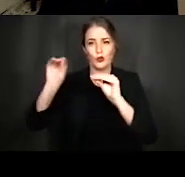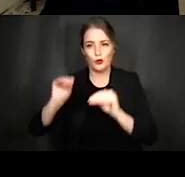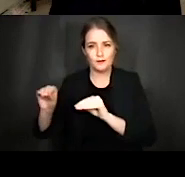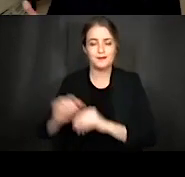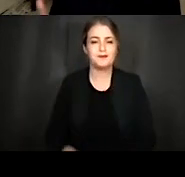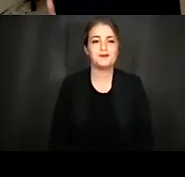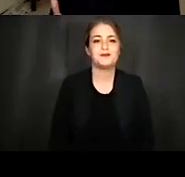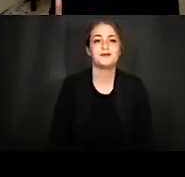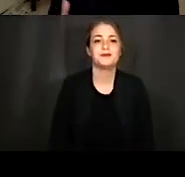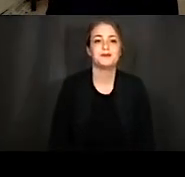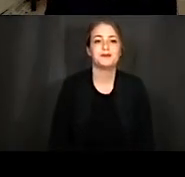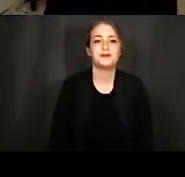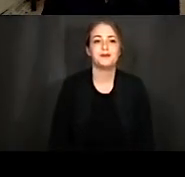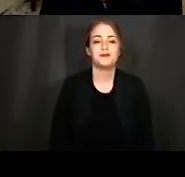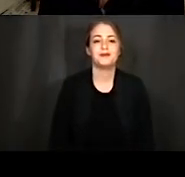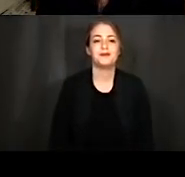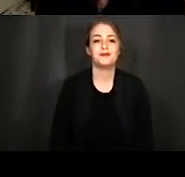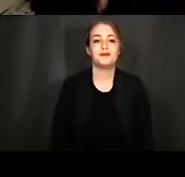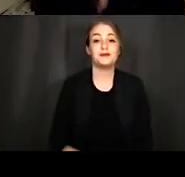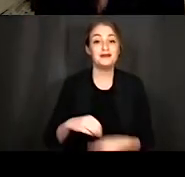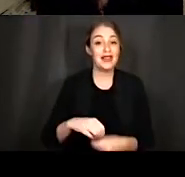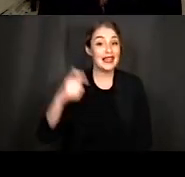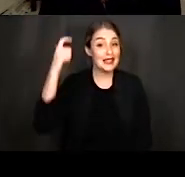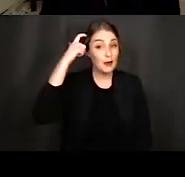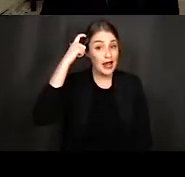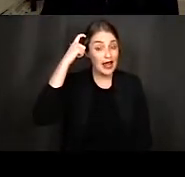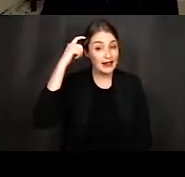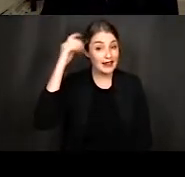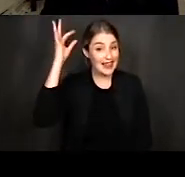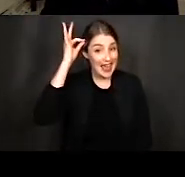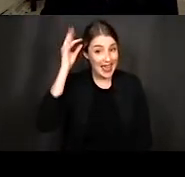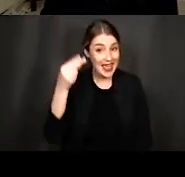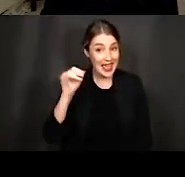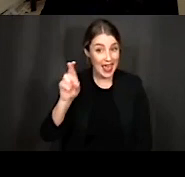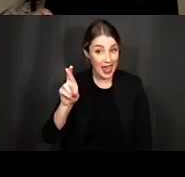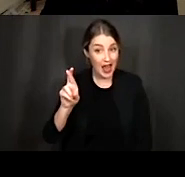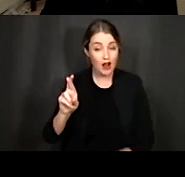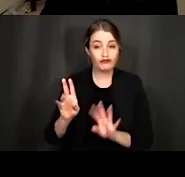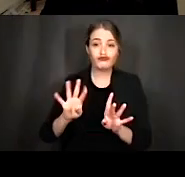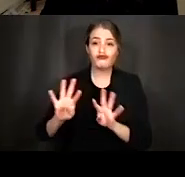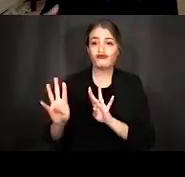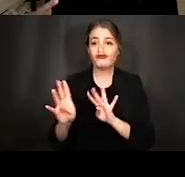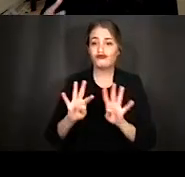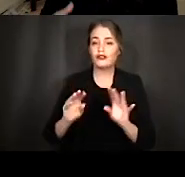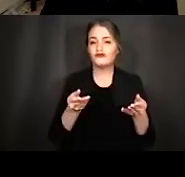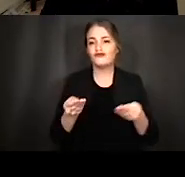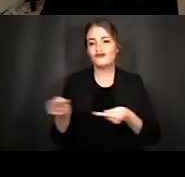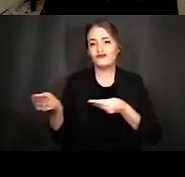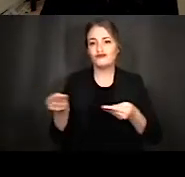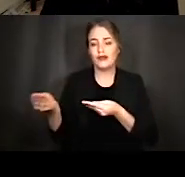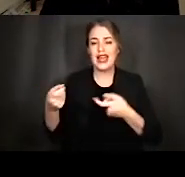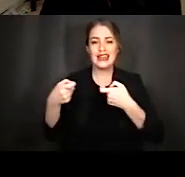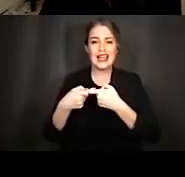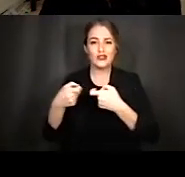While not strictly in the brain, these hair cells are the detectors that translate the vibrations or pressure waves into electrical